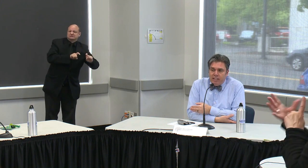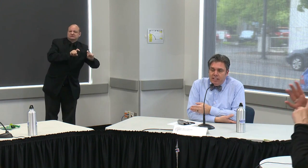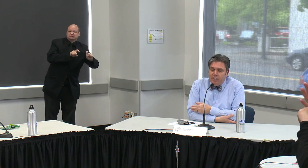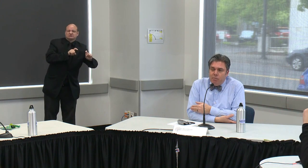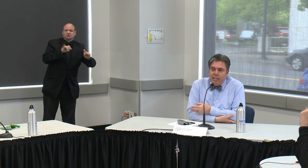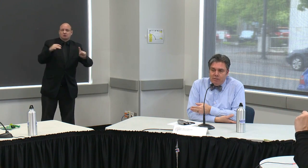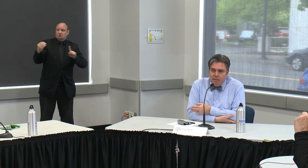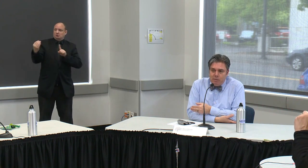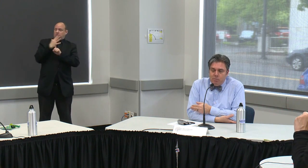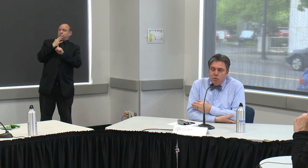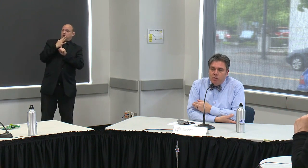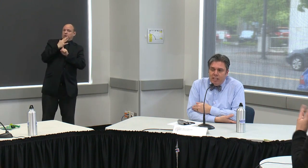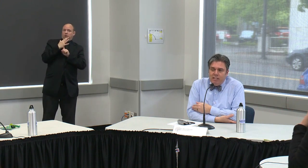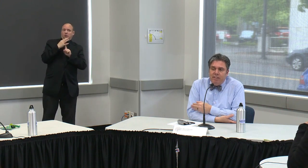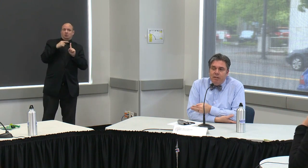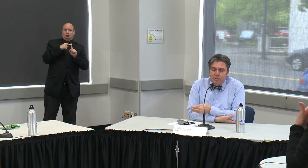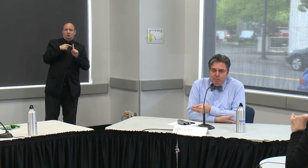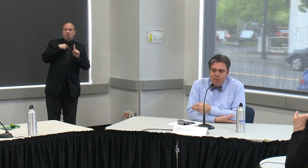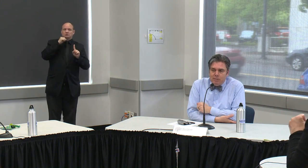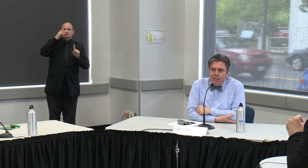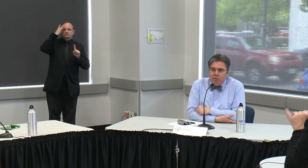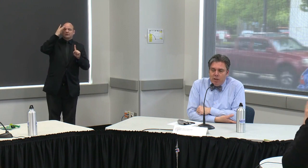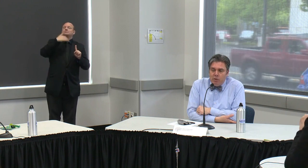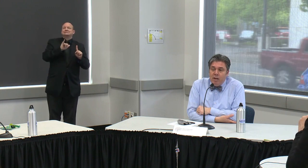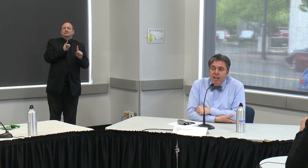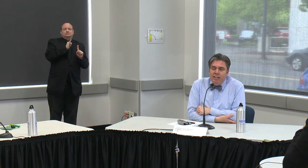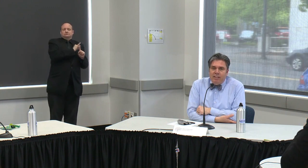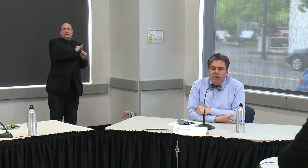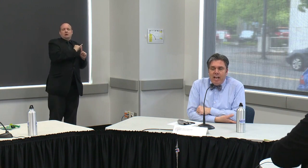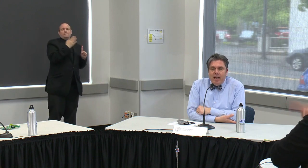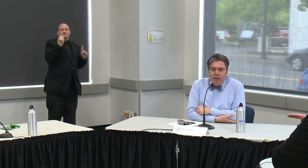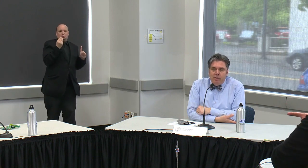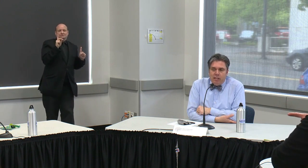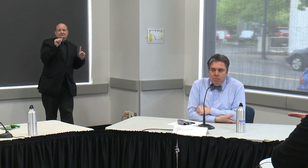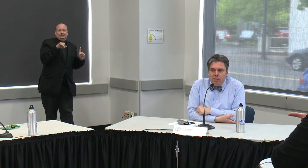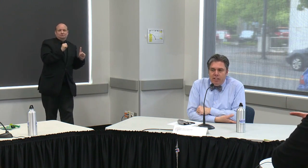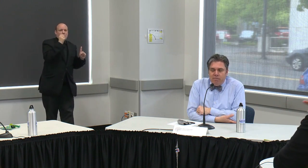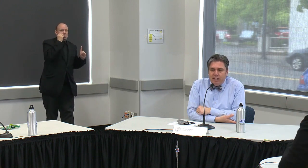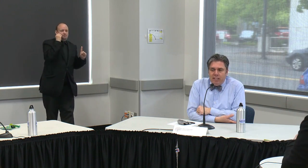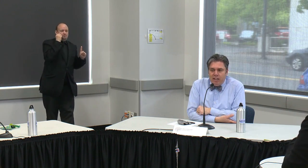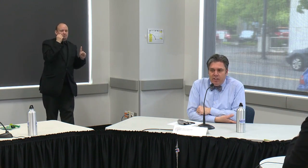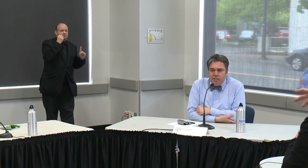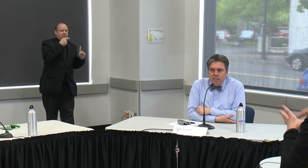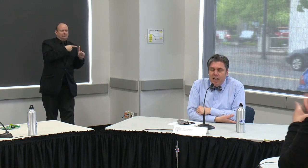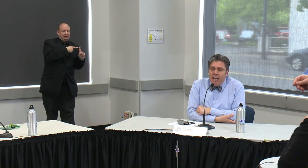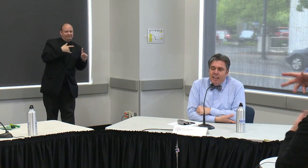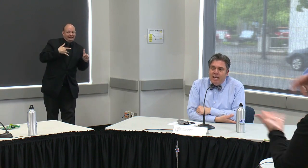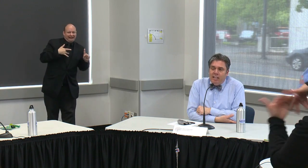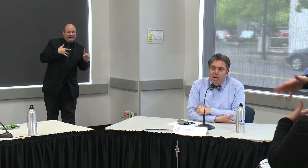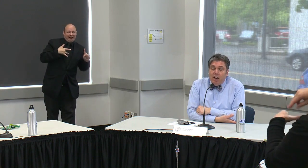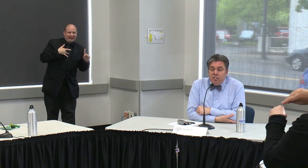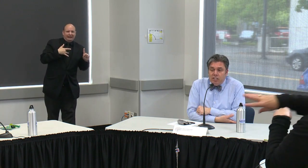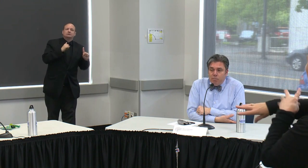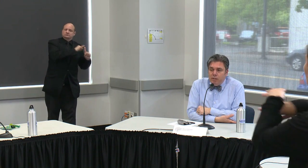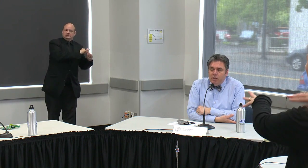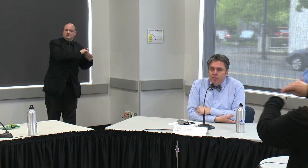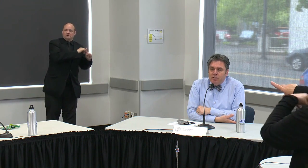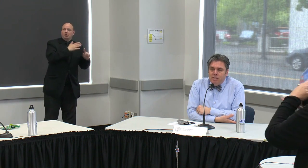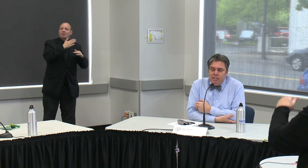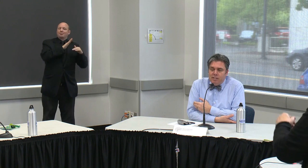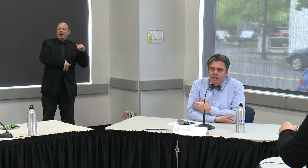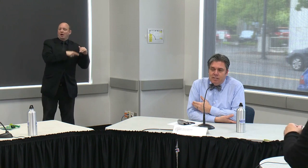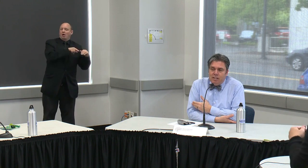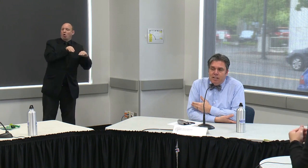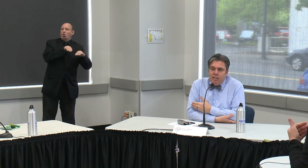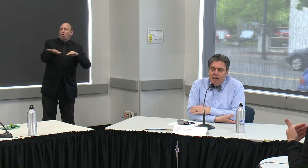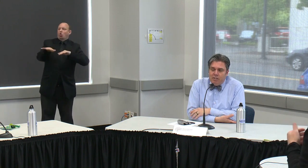are infected without symptoms or they develop symptoms down the road that they're not out in the community infecting others and that hardship we know